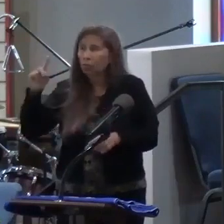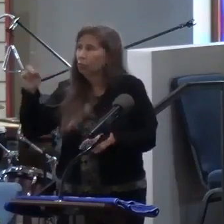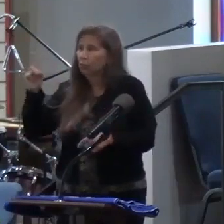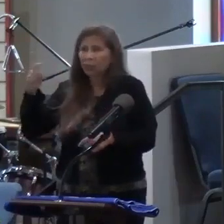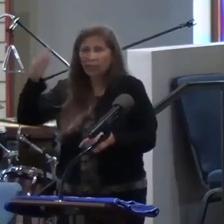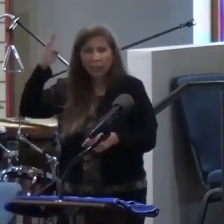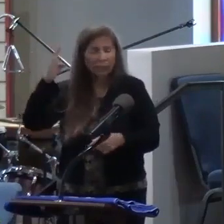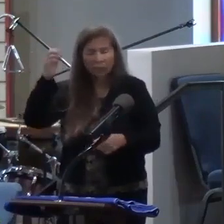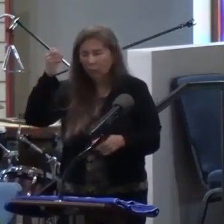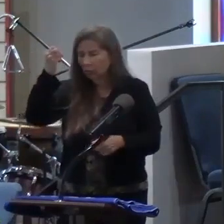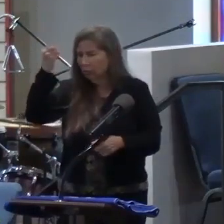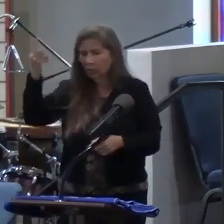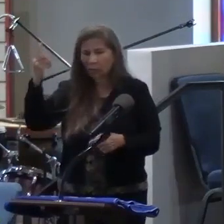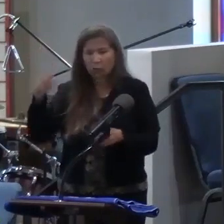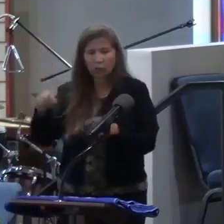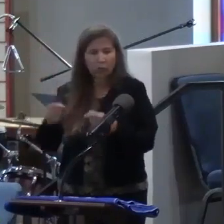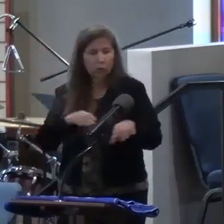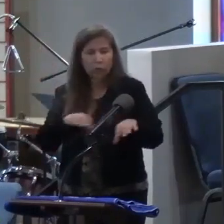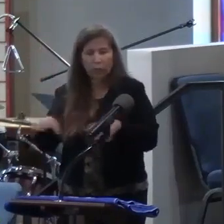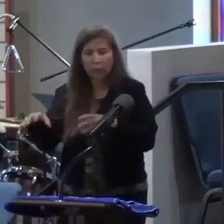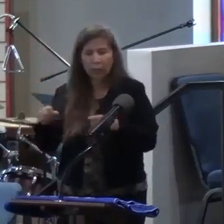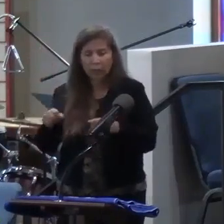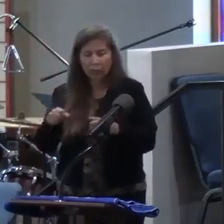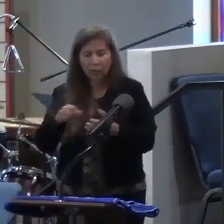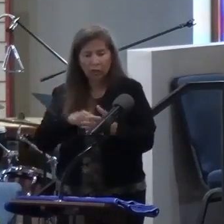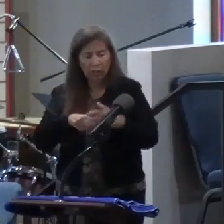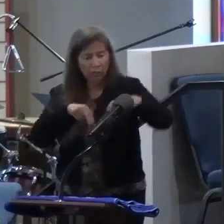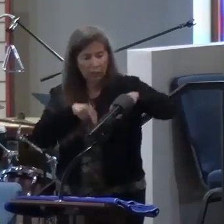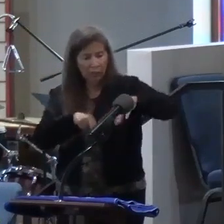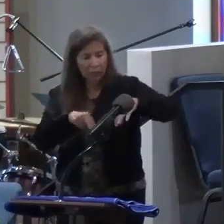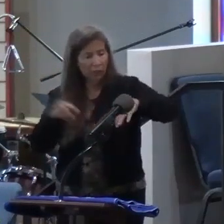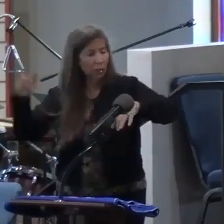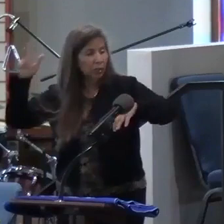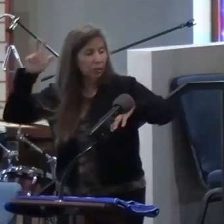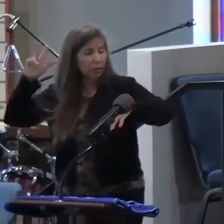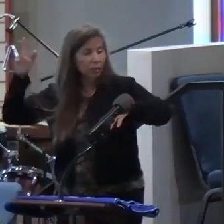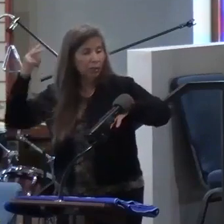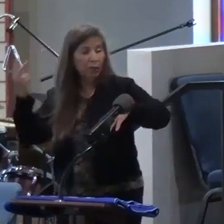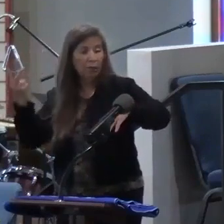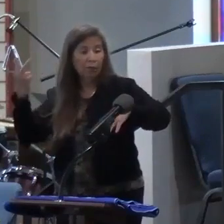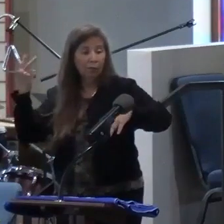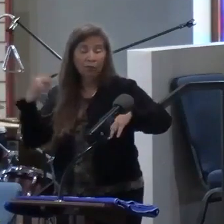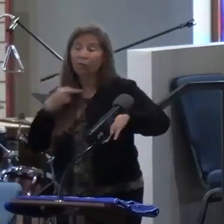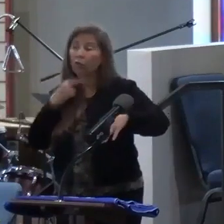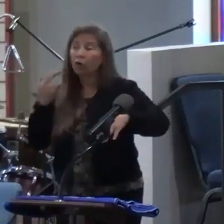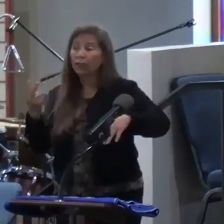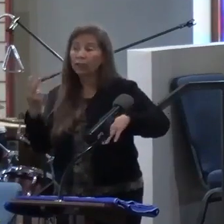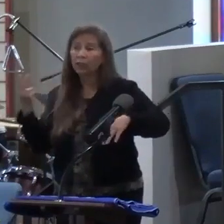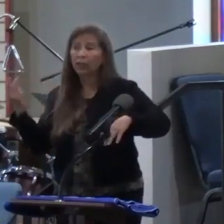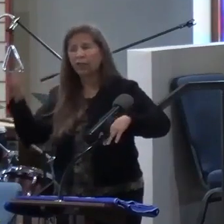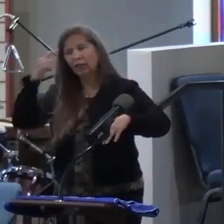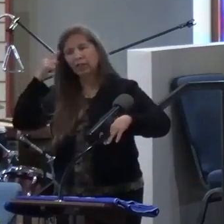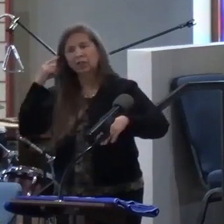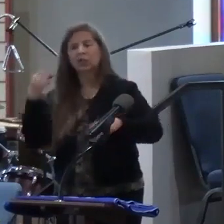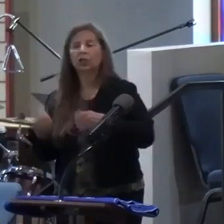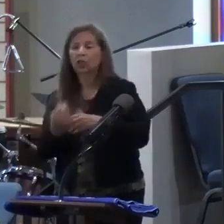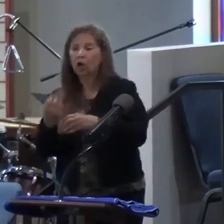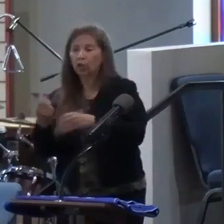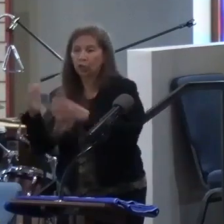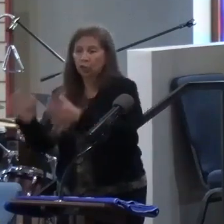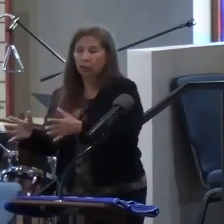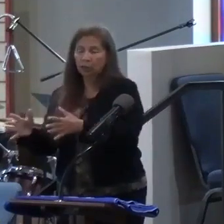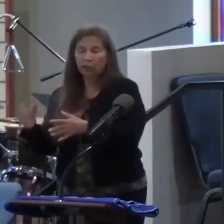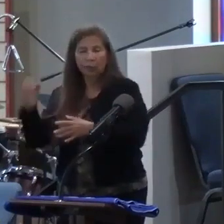it, what you're doing. And so she's there on the ground just wondering, and she hears this voice, and she thinks it's the gardener. And she doesn't